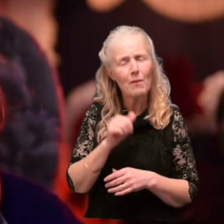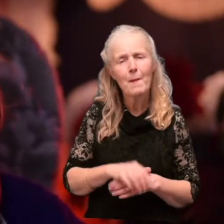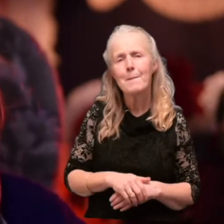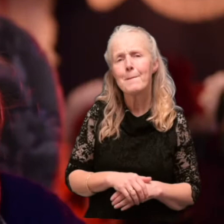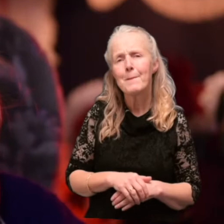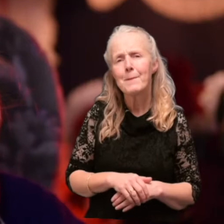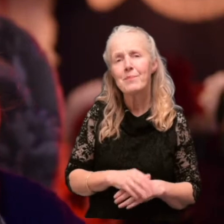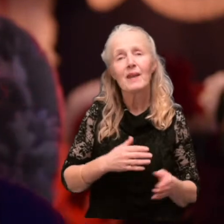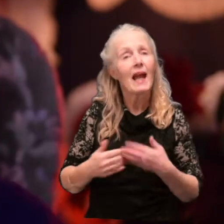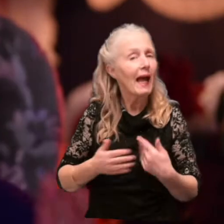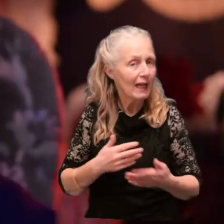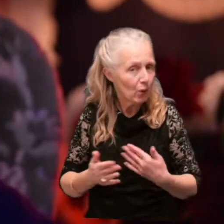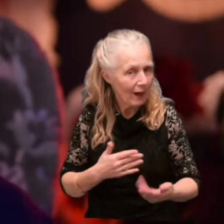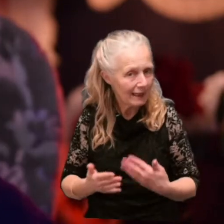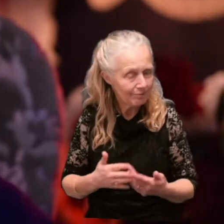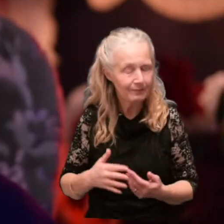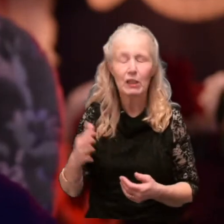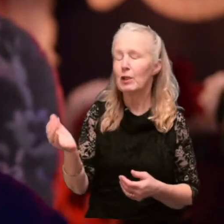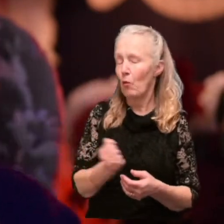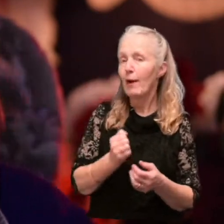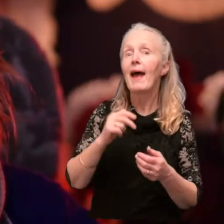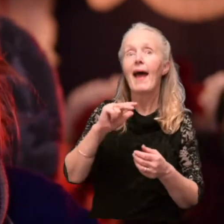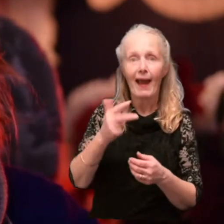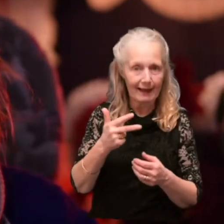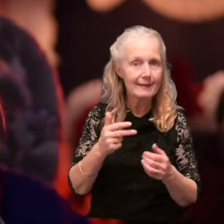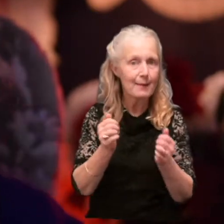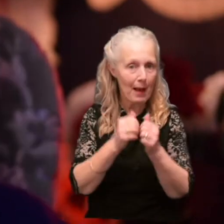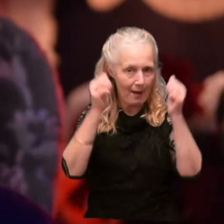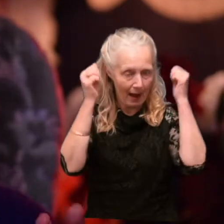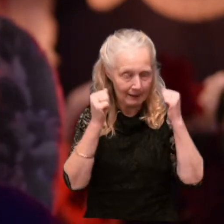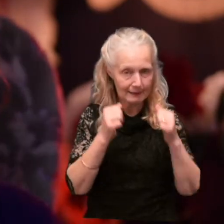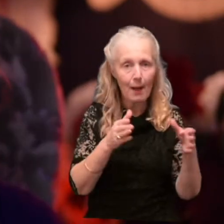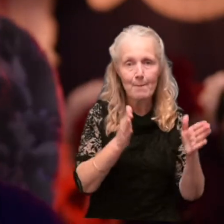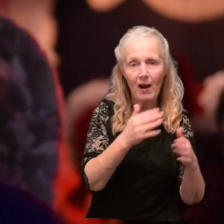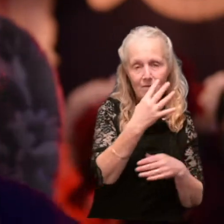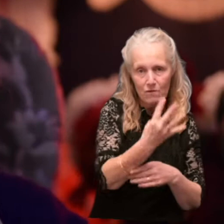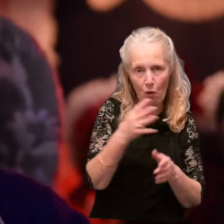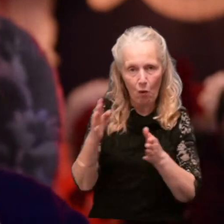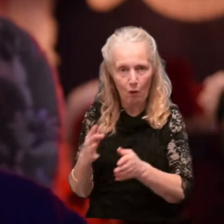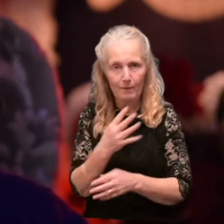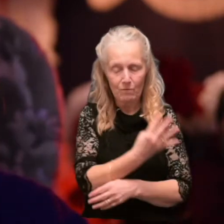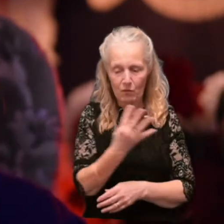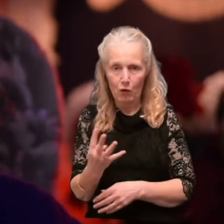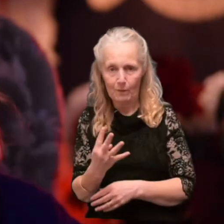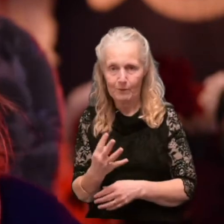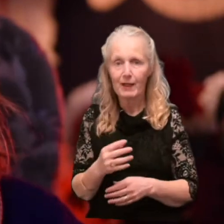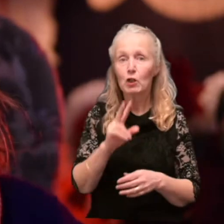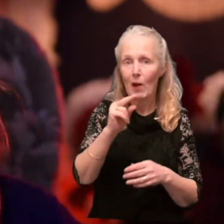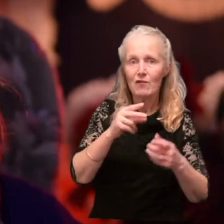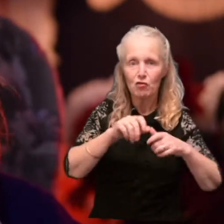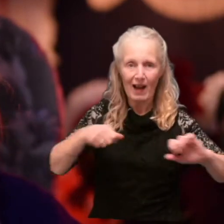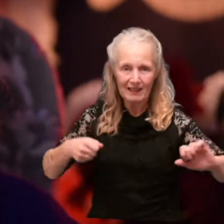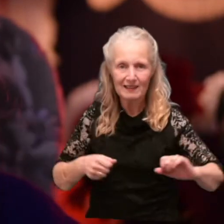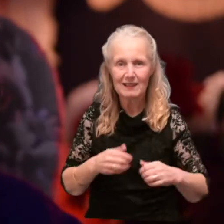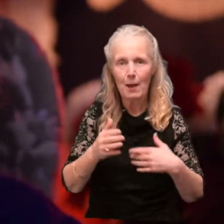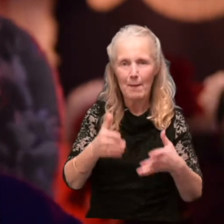Anyway, she brought eight paper hats. Packs of four. And twelve crackers. Packs of twelve. They always seem to be